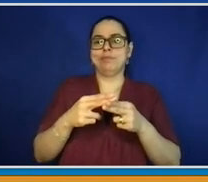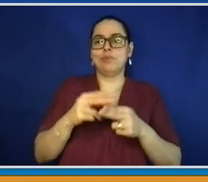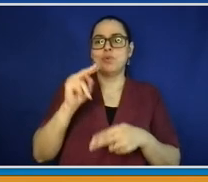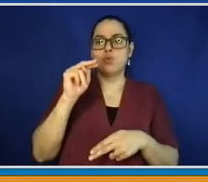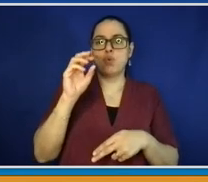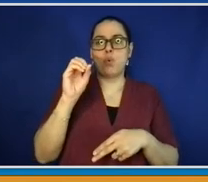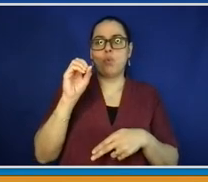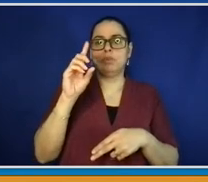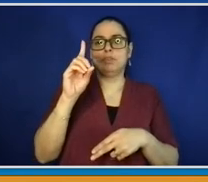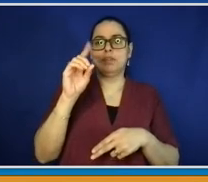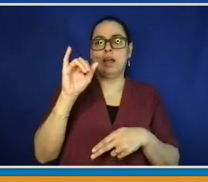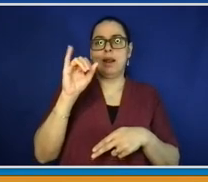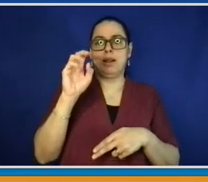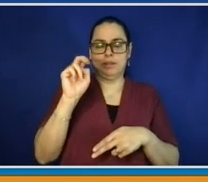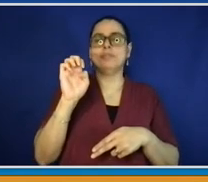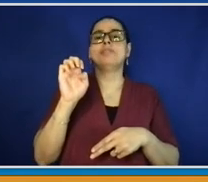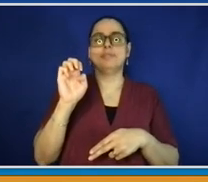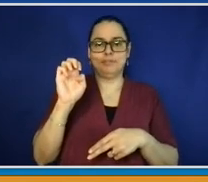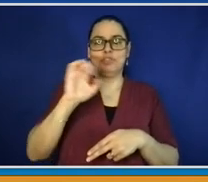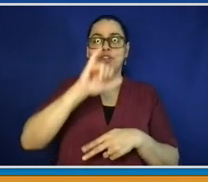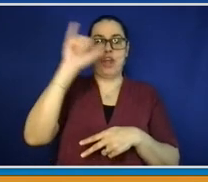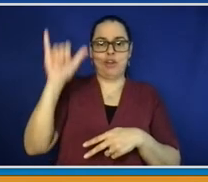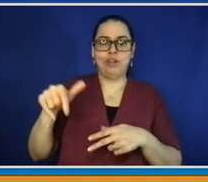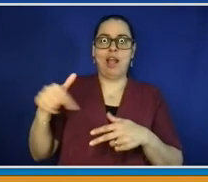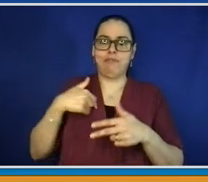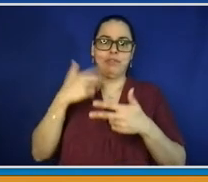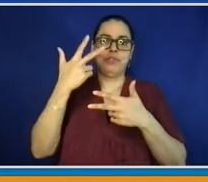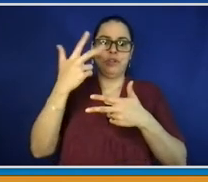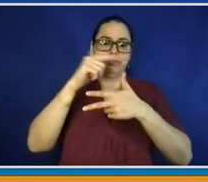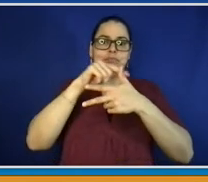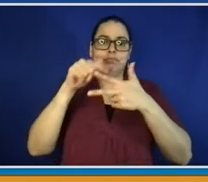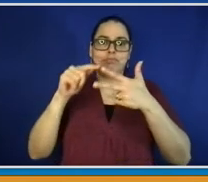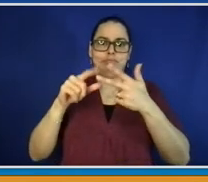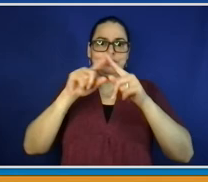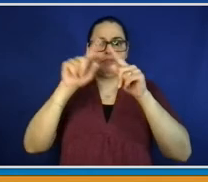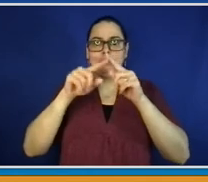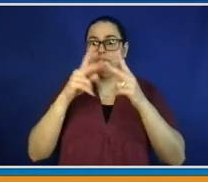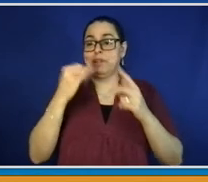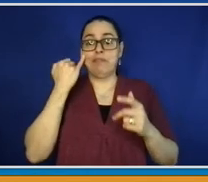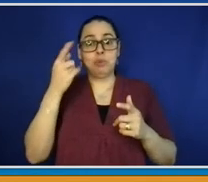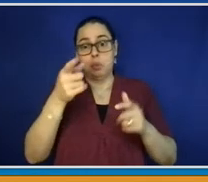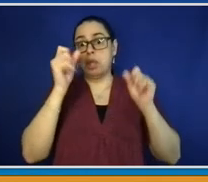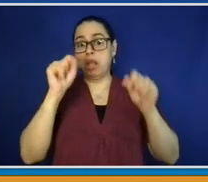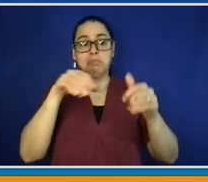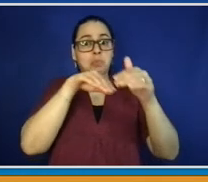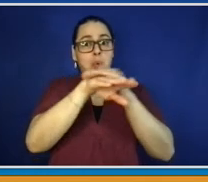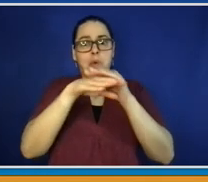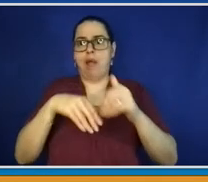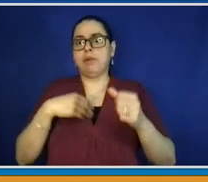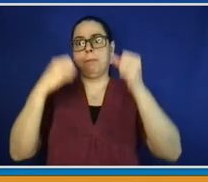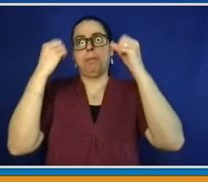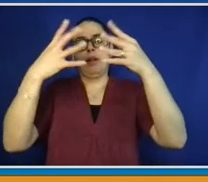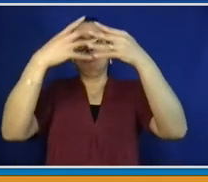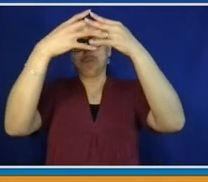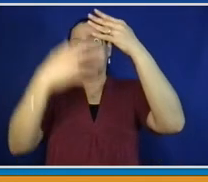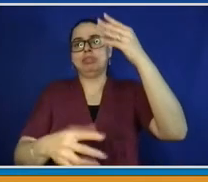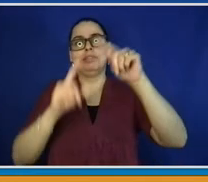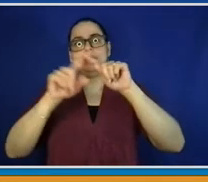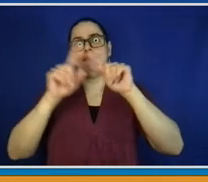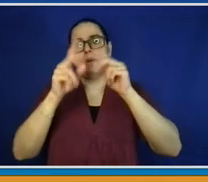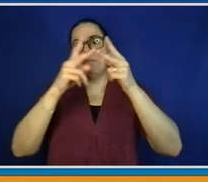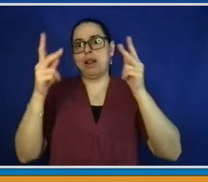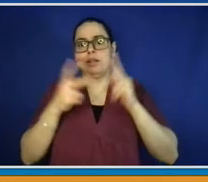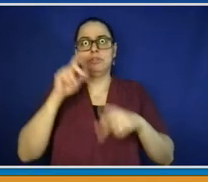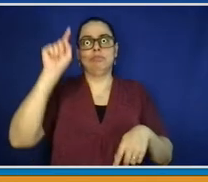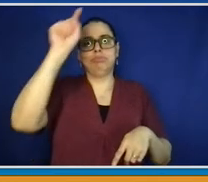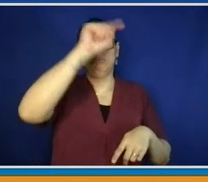locations, wherever you are. You give me your address, and they'll be able to identify exactly the ballot for you.